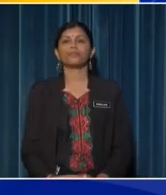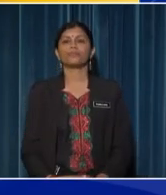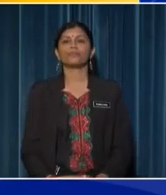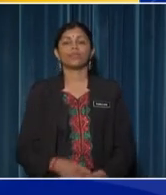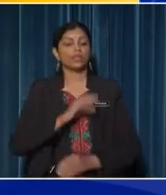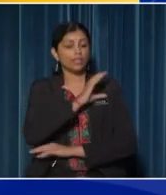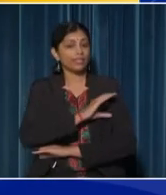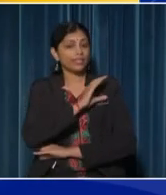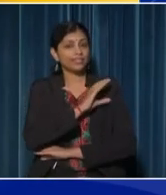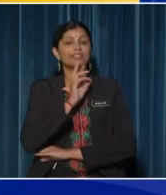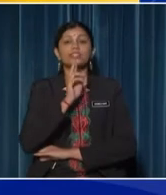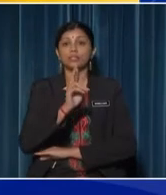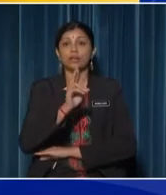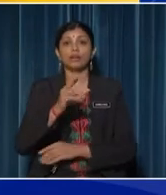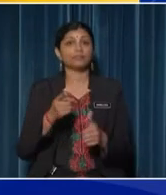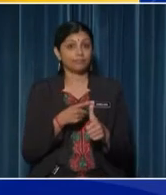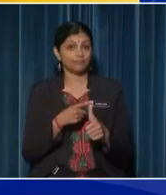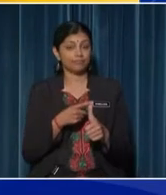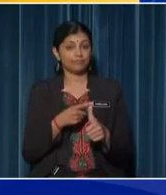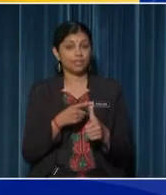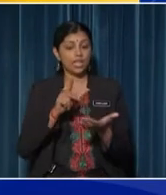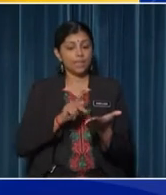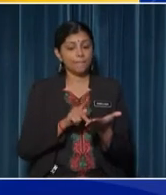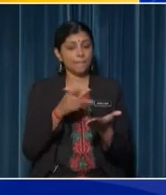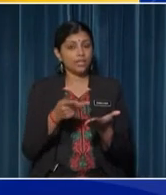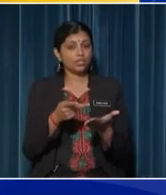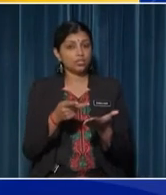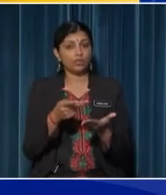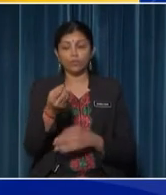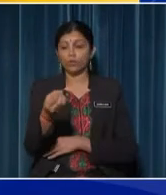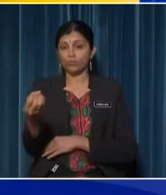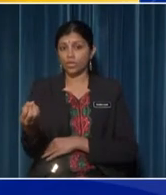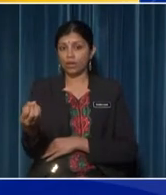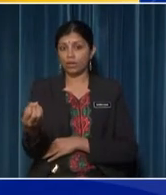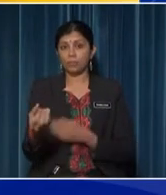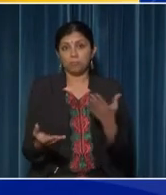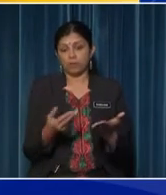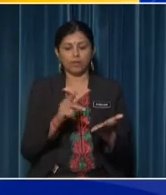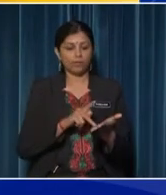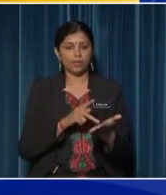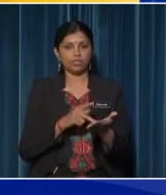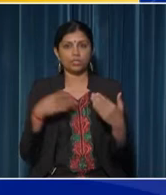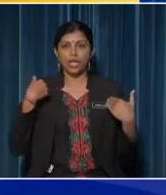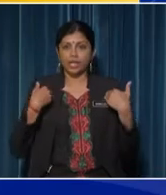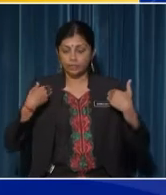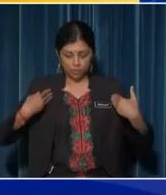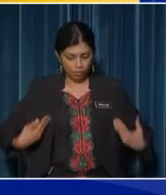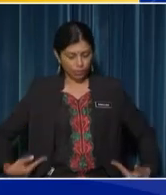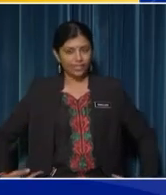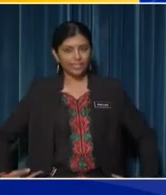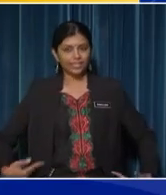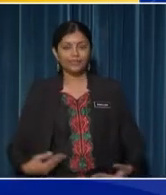The characteristics are the parts of the object such as the parts of an animal's body